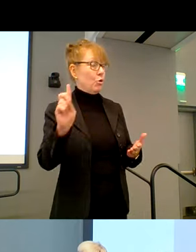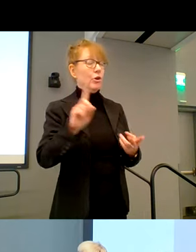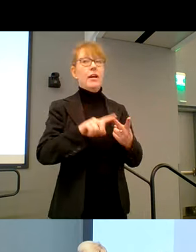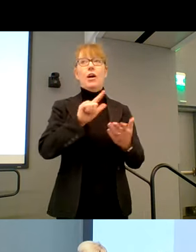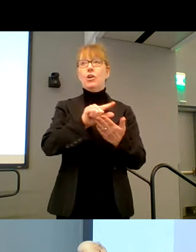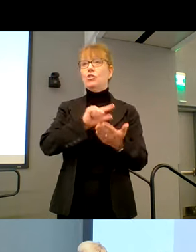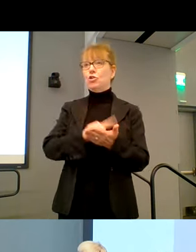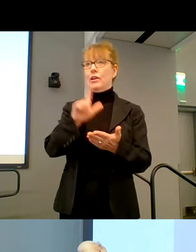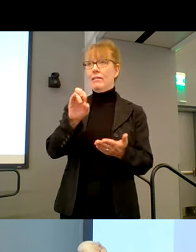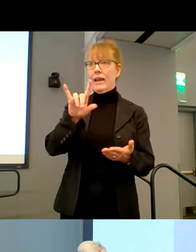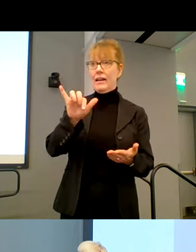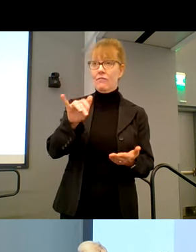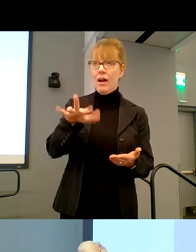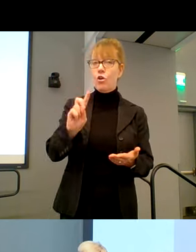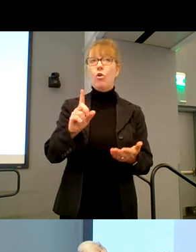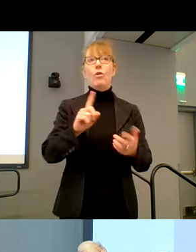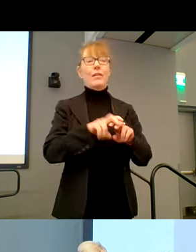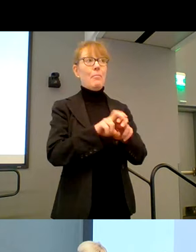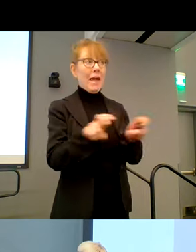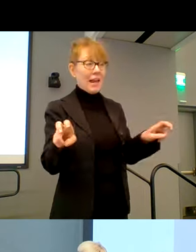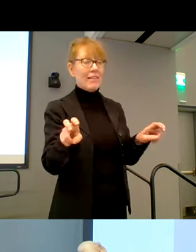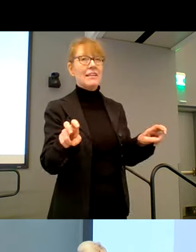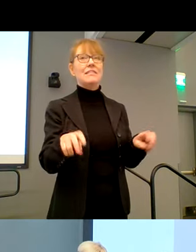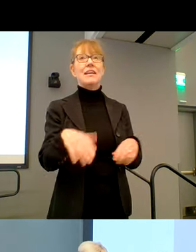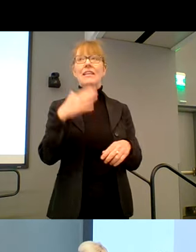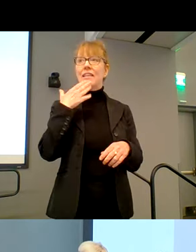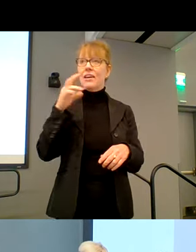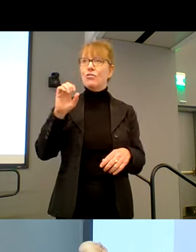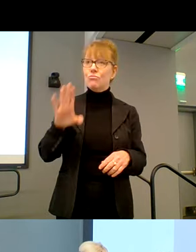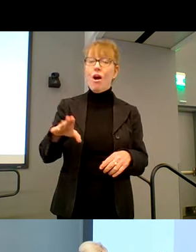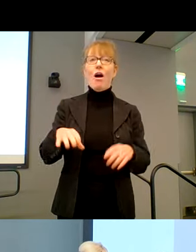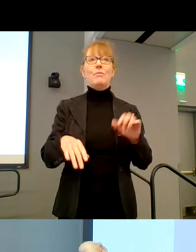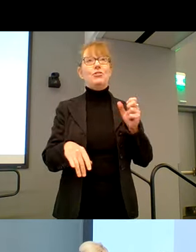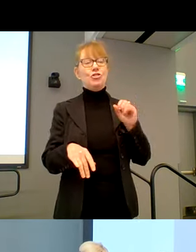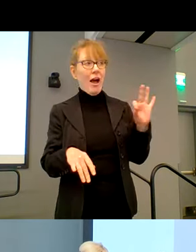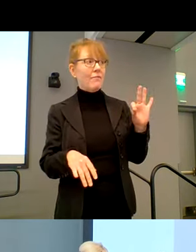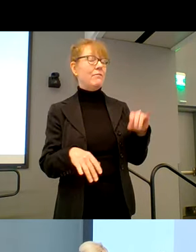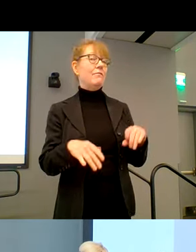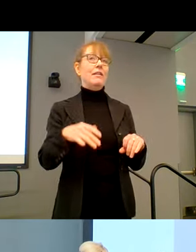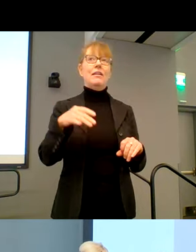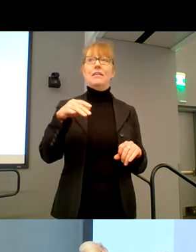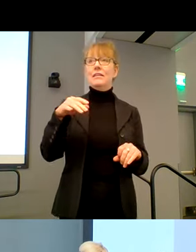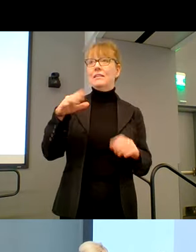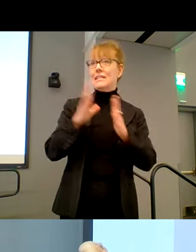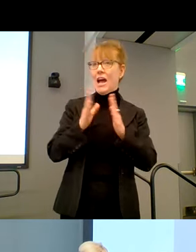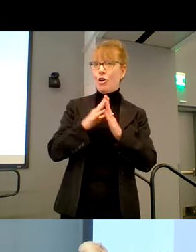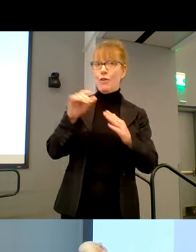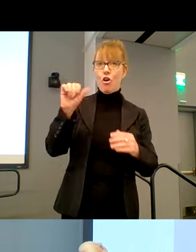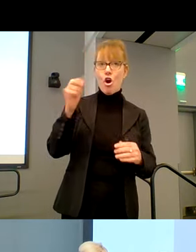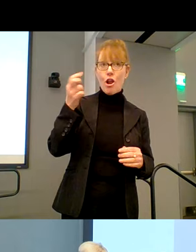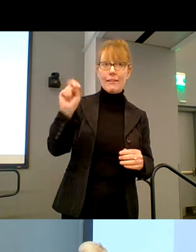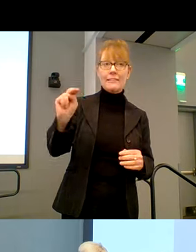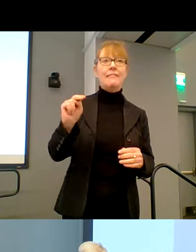Lainey Feingold, our panelists. Thank you, Rob. Thank you, Jeff. Thank you, town of Arlington.